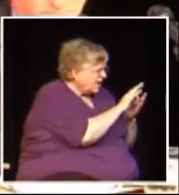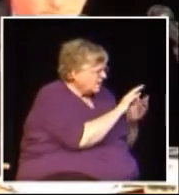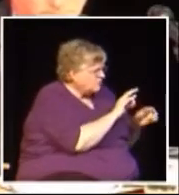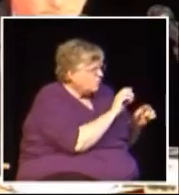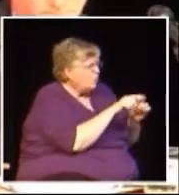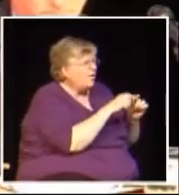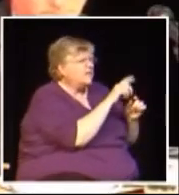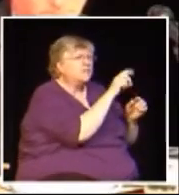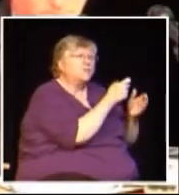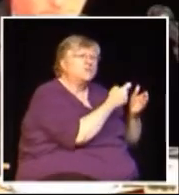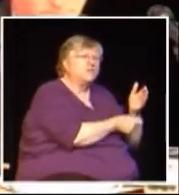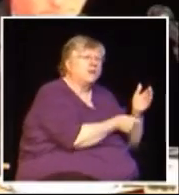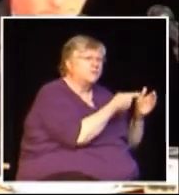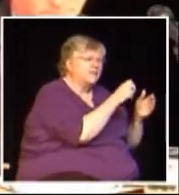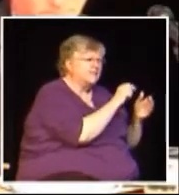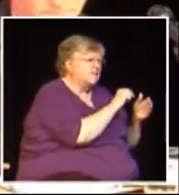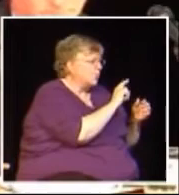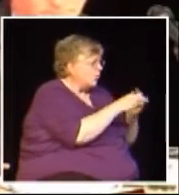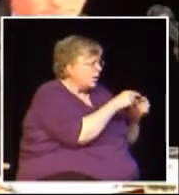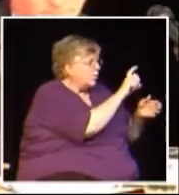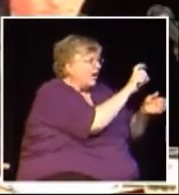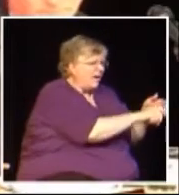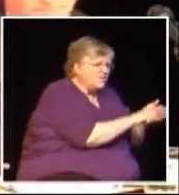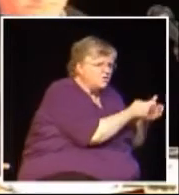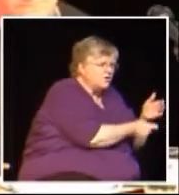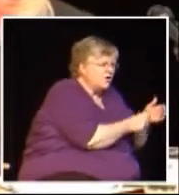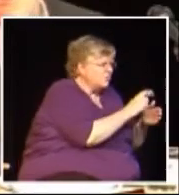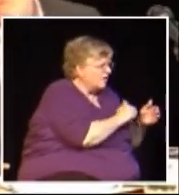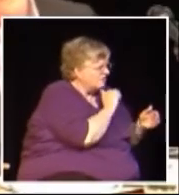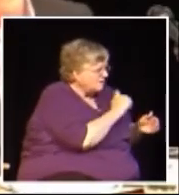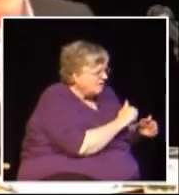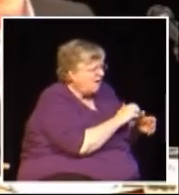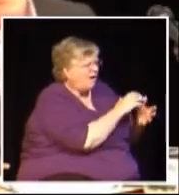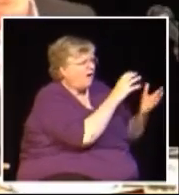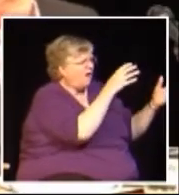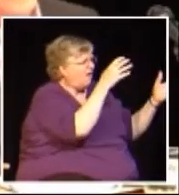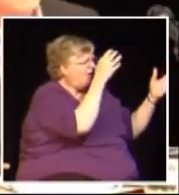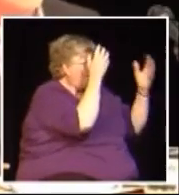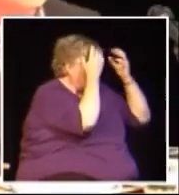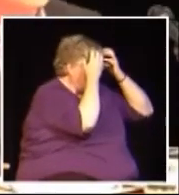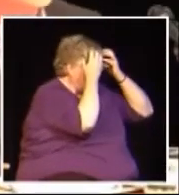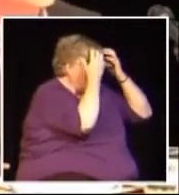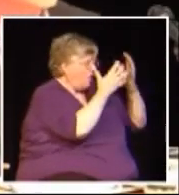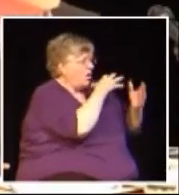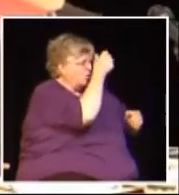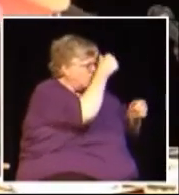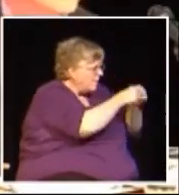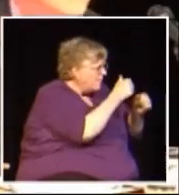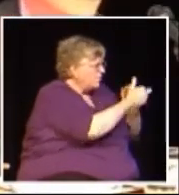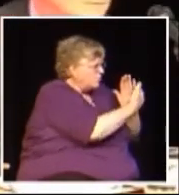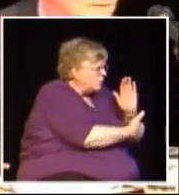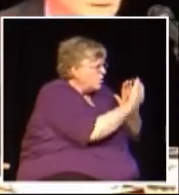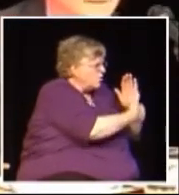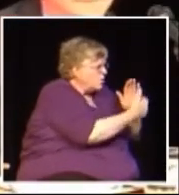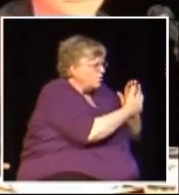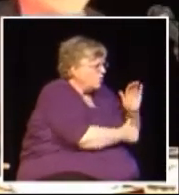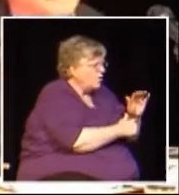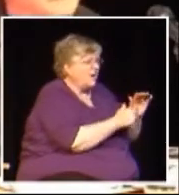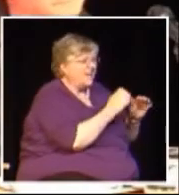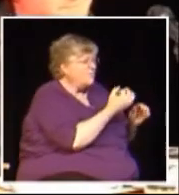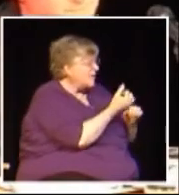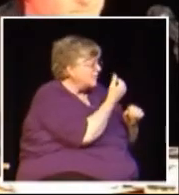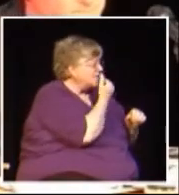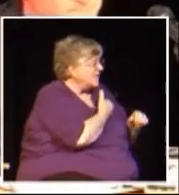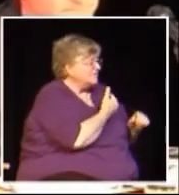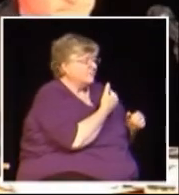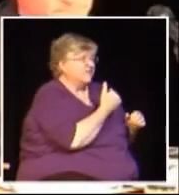and train sales staff to determine when PST was chargeable and when it was exempt. Businesses were audited, fined and they had to pay the